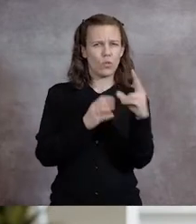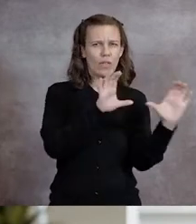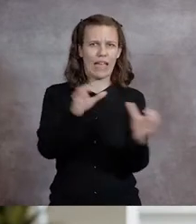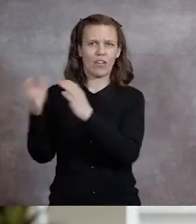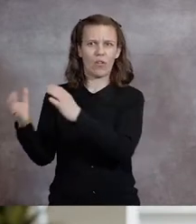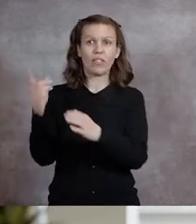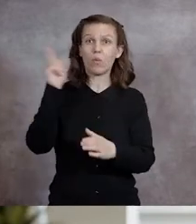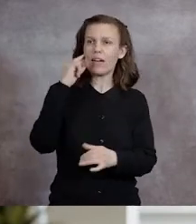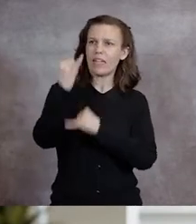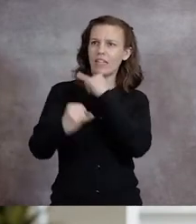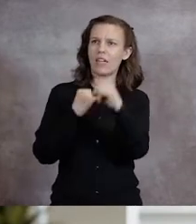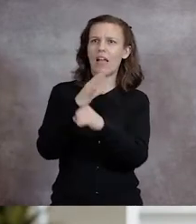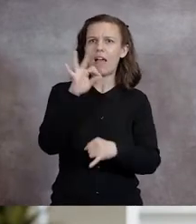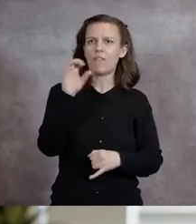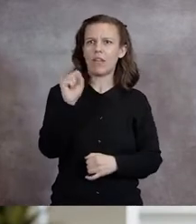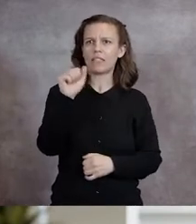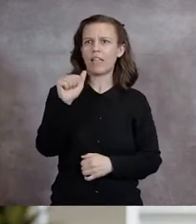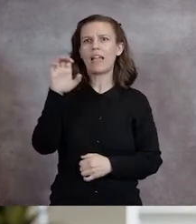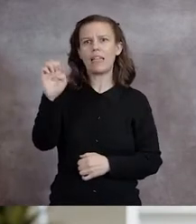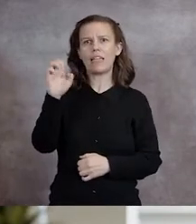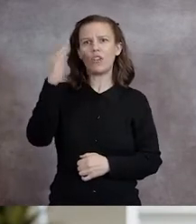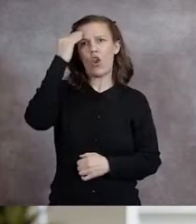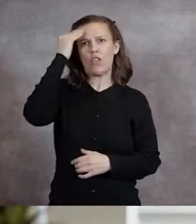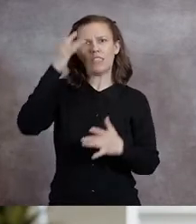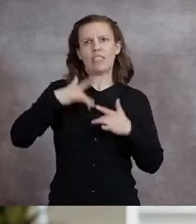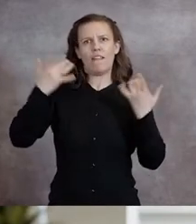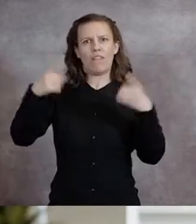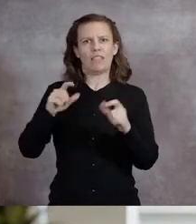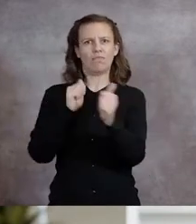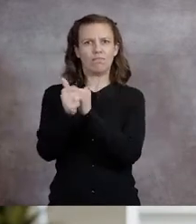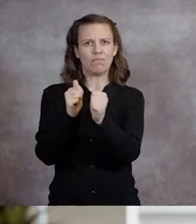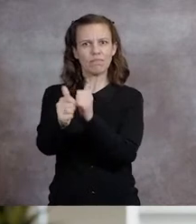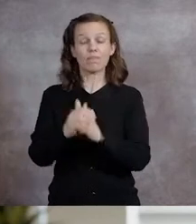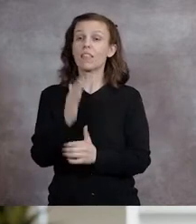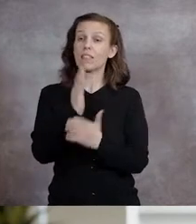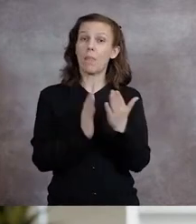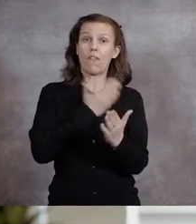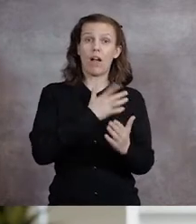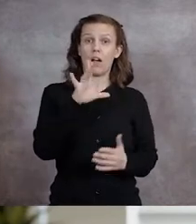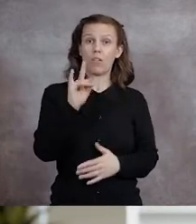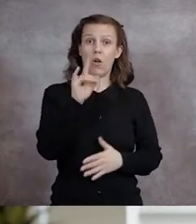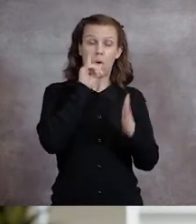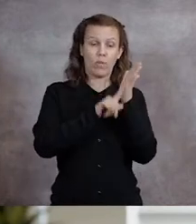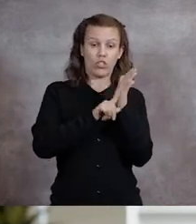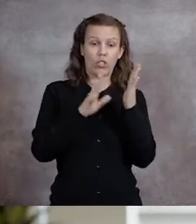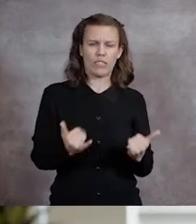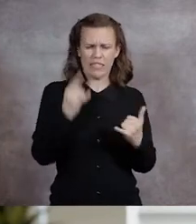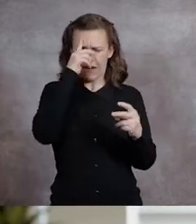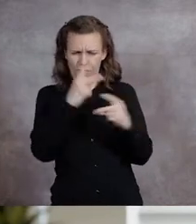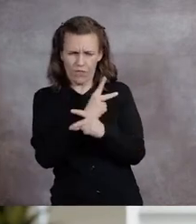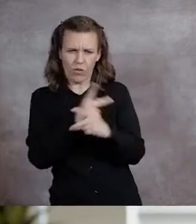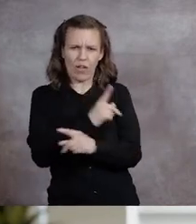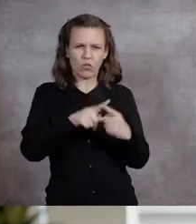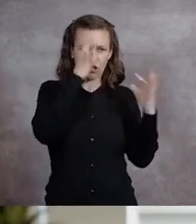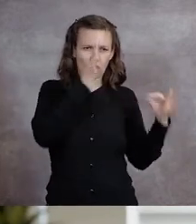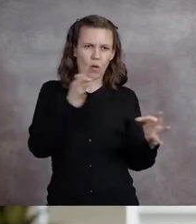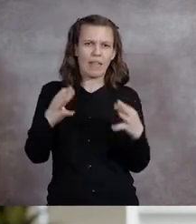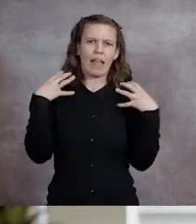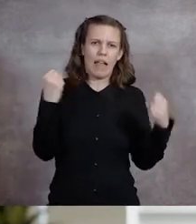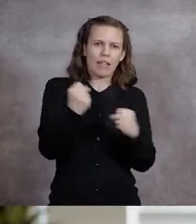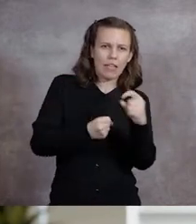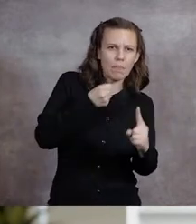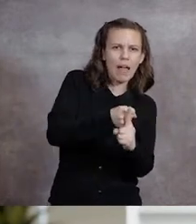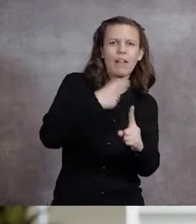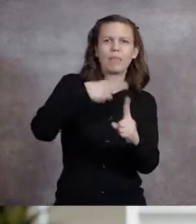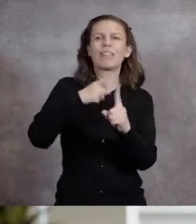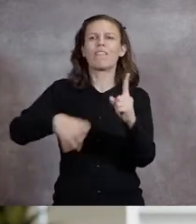International FSAE Knowledge Event. Some of our Lobo researchers are working to determine the health and environmental